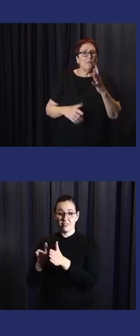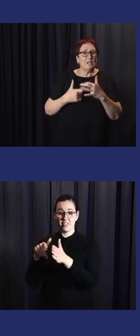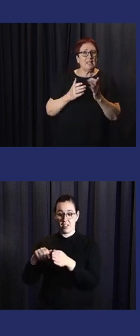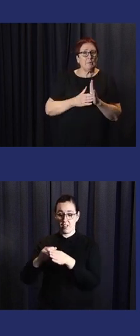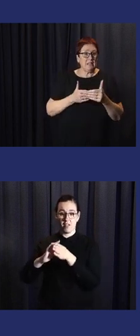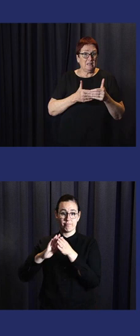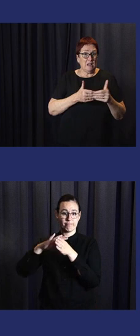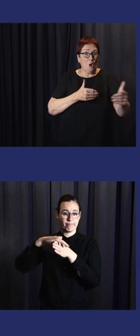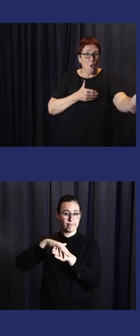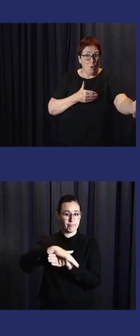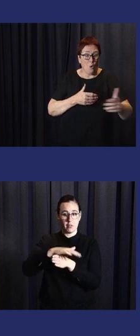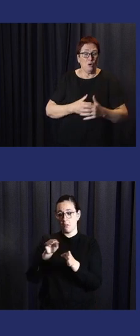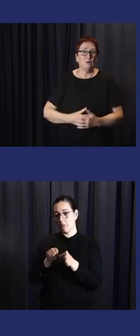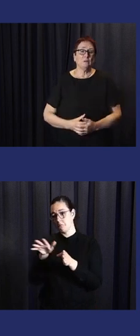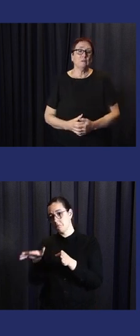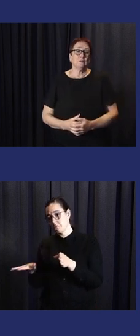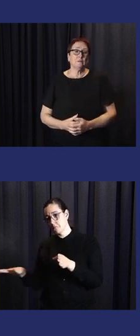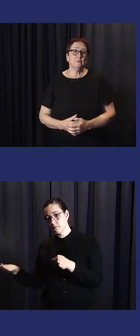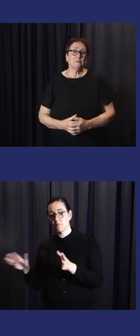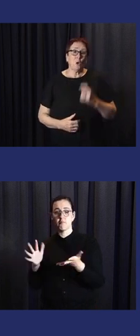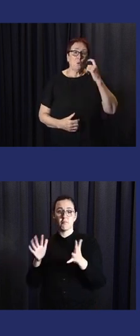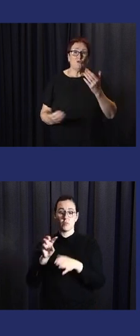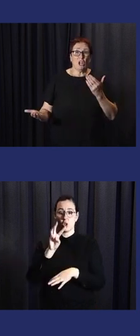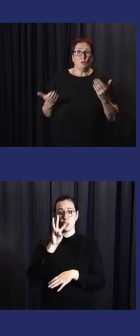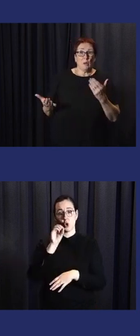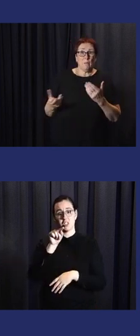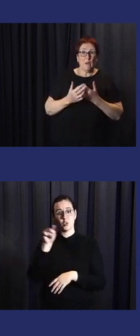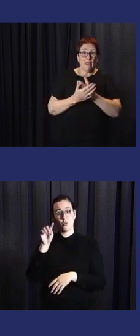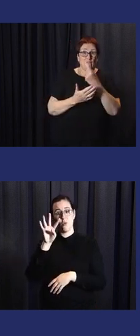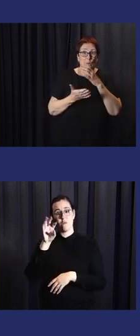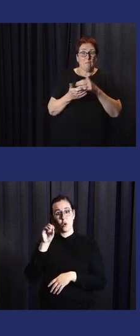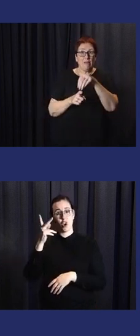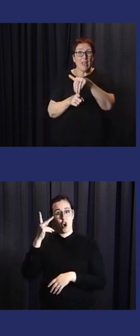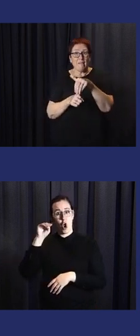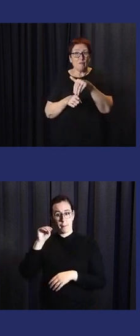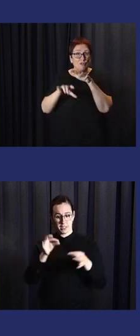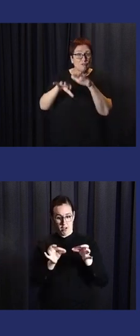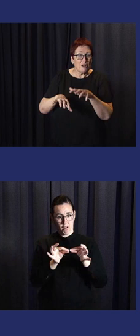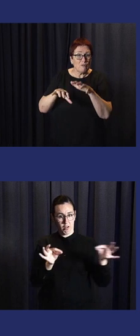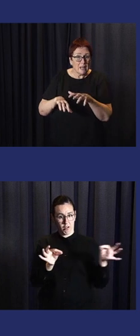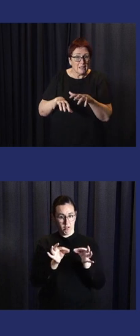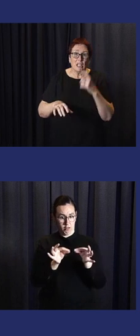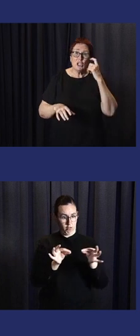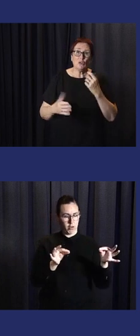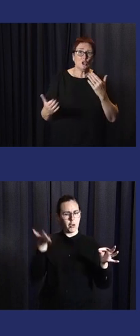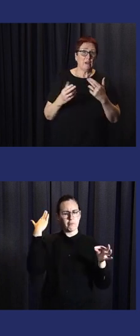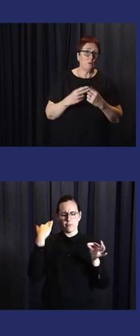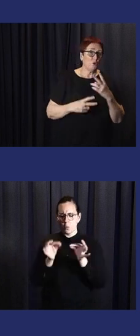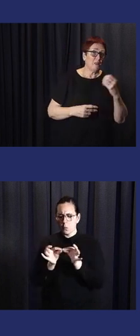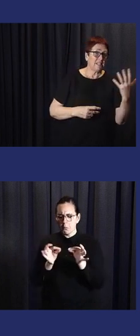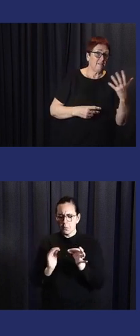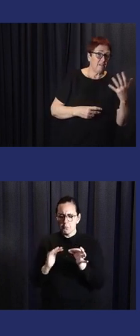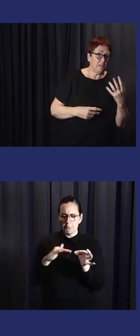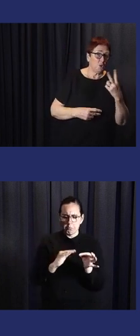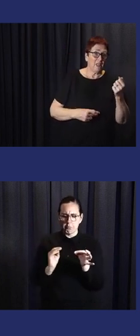about from 30 to 40 kilometers further to compare to the monthly year average. And